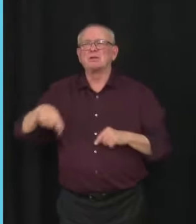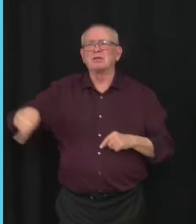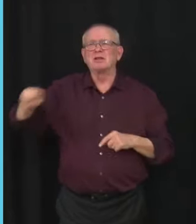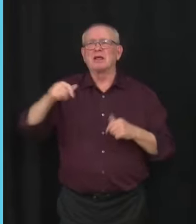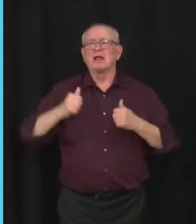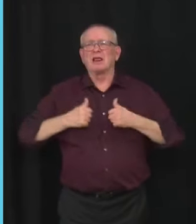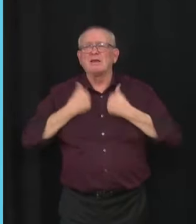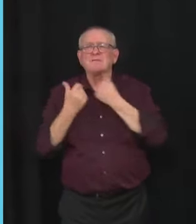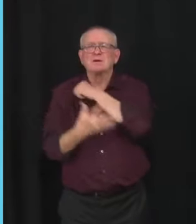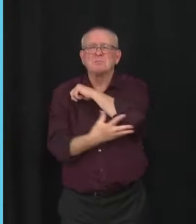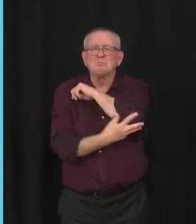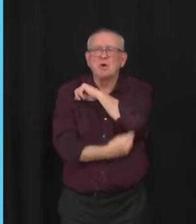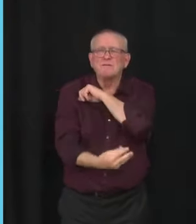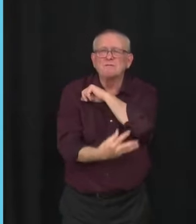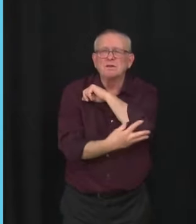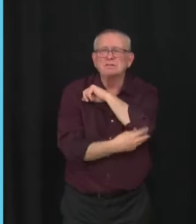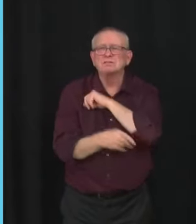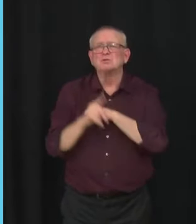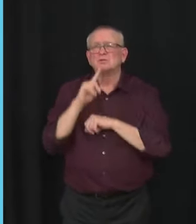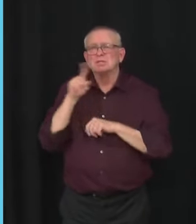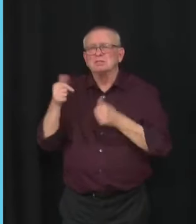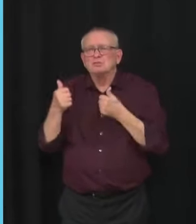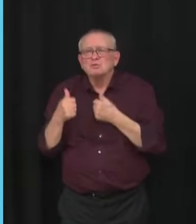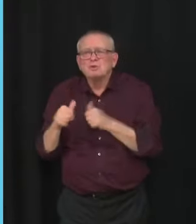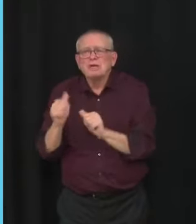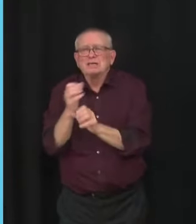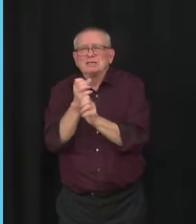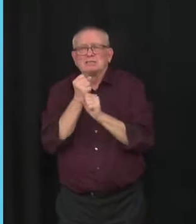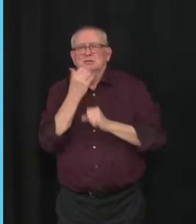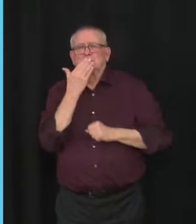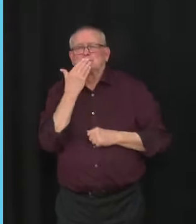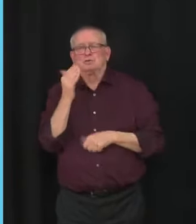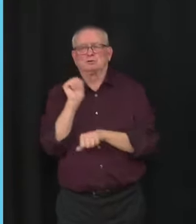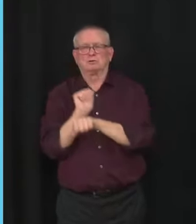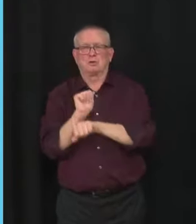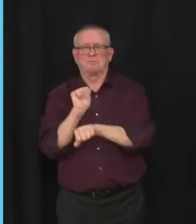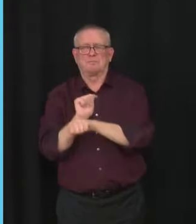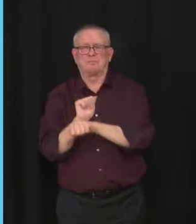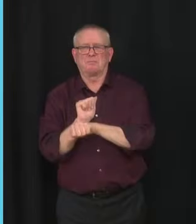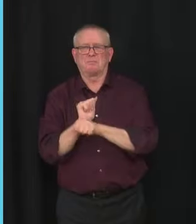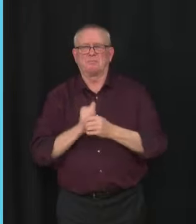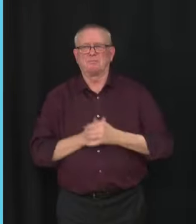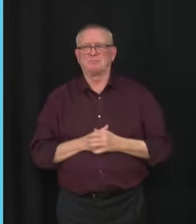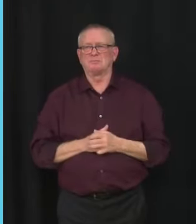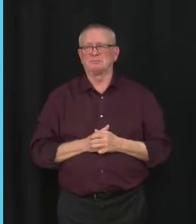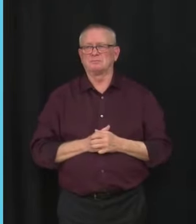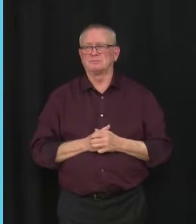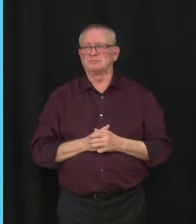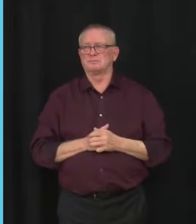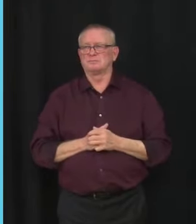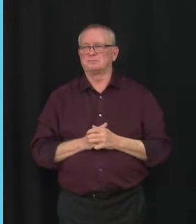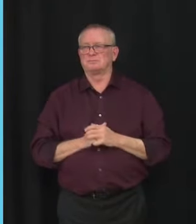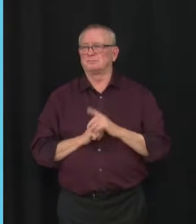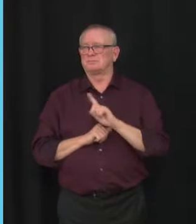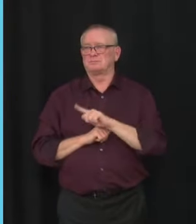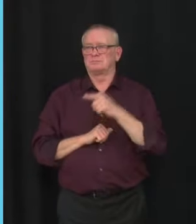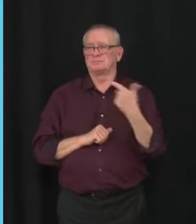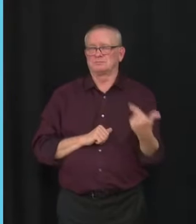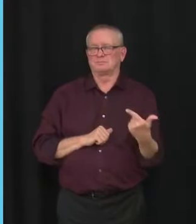communities that just want a shot at a decent living. Thanks, Premier. Rick, do you have a follow-up today? Yes.